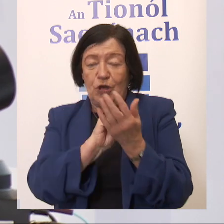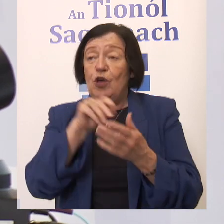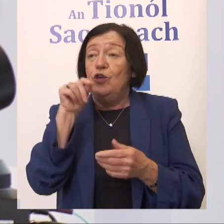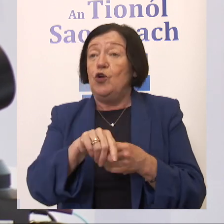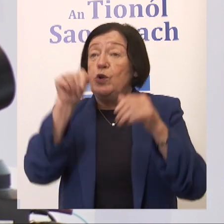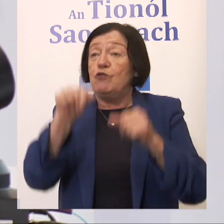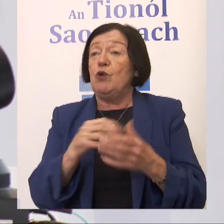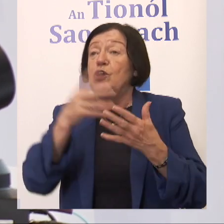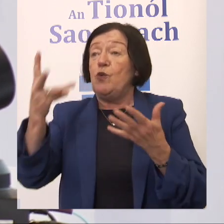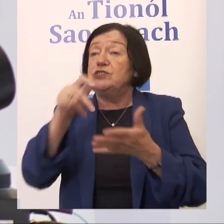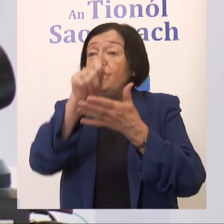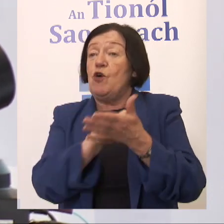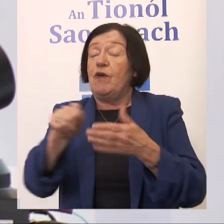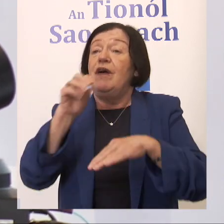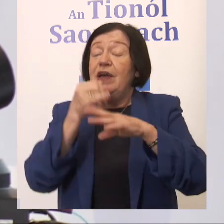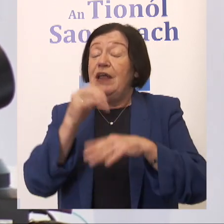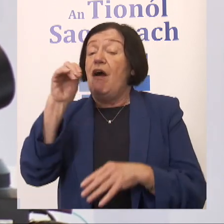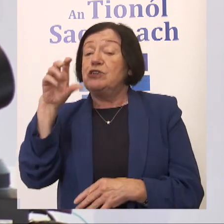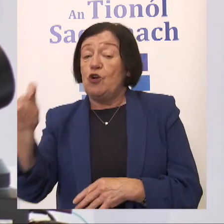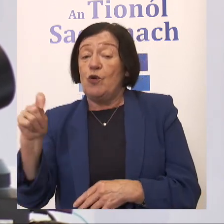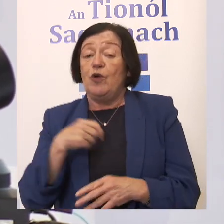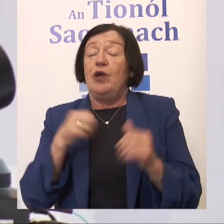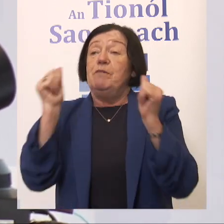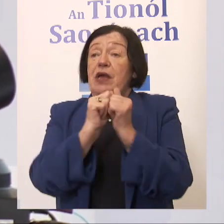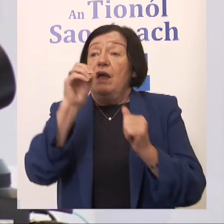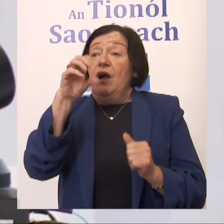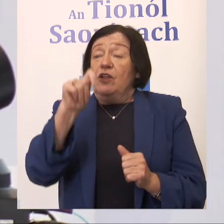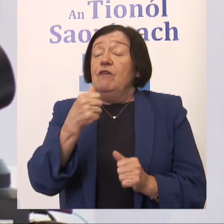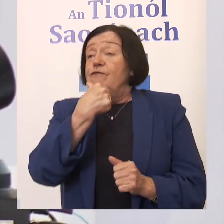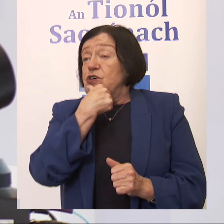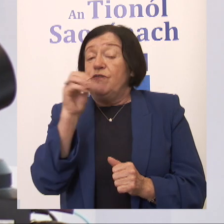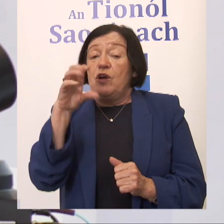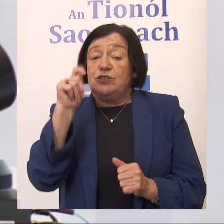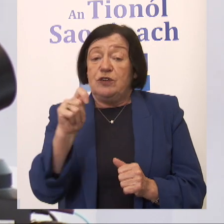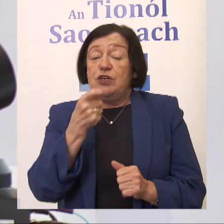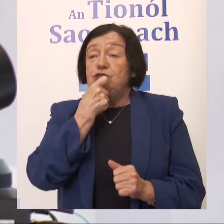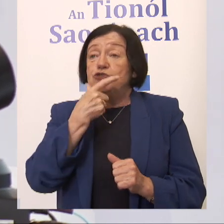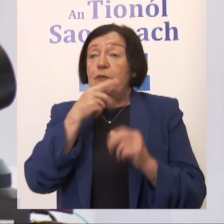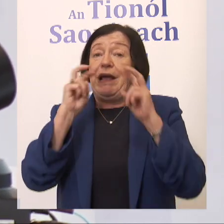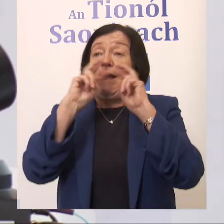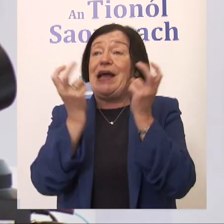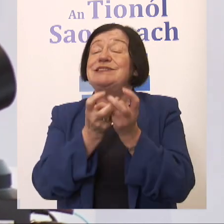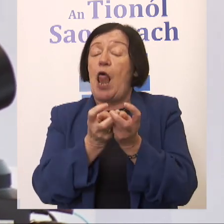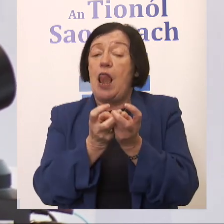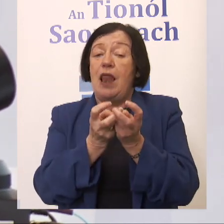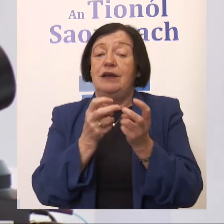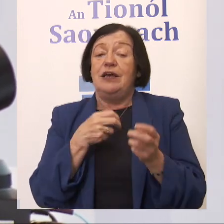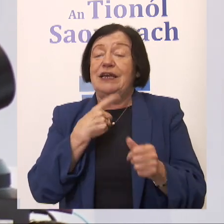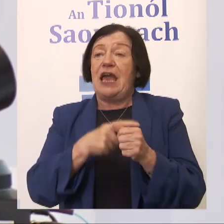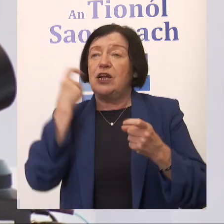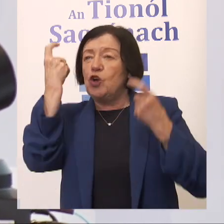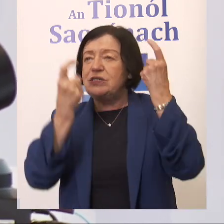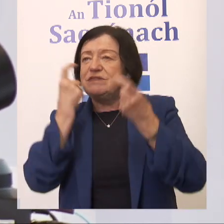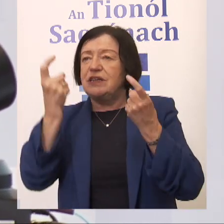to ballot on when we convene again in October. We'll in October, the 1st of October. It'll be in Dublin Castle. We'll, again, we'll consider